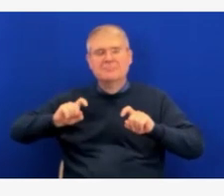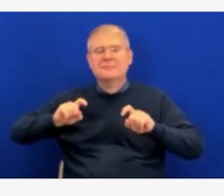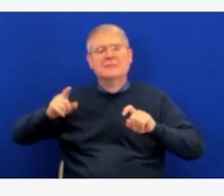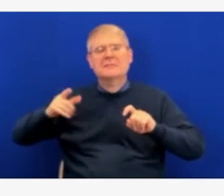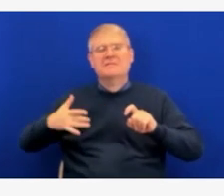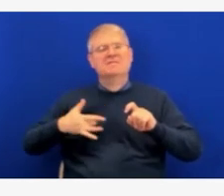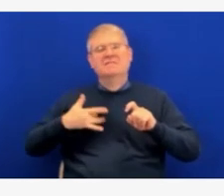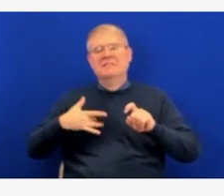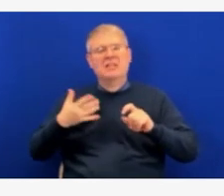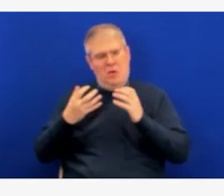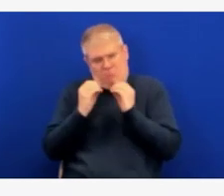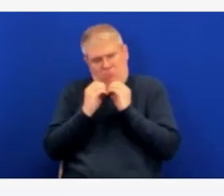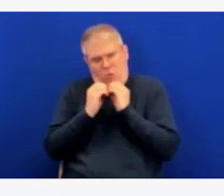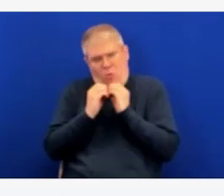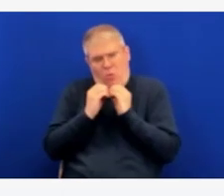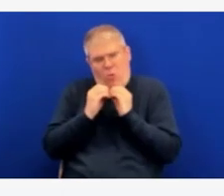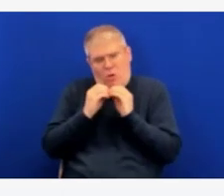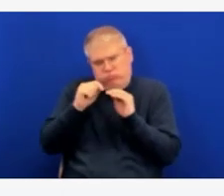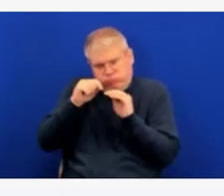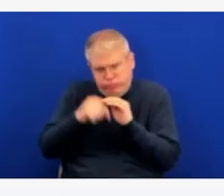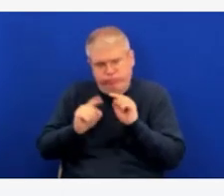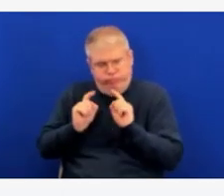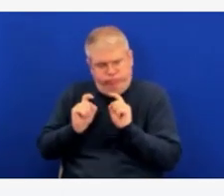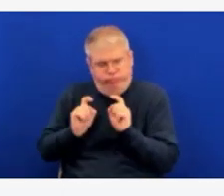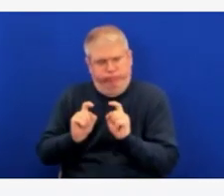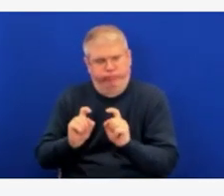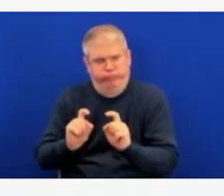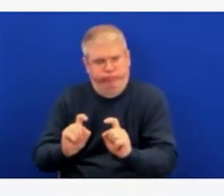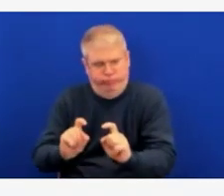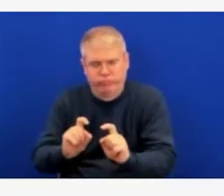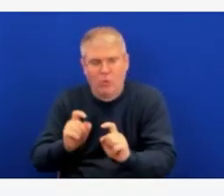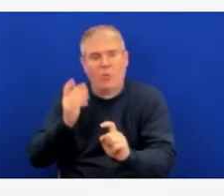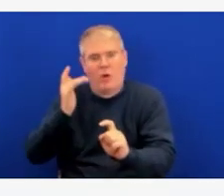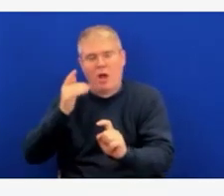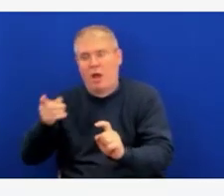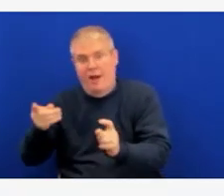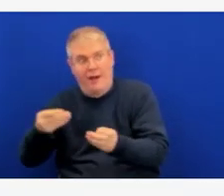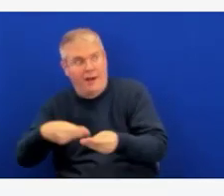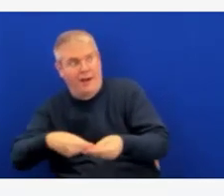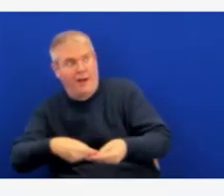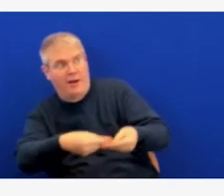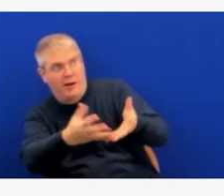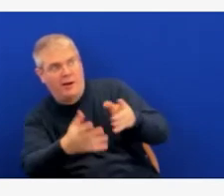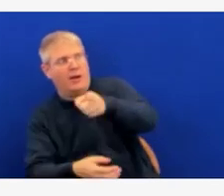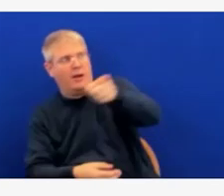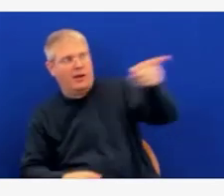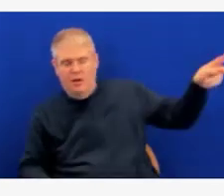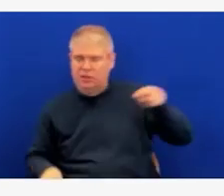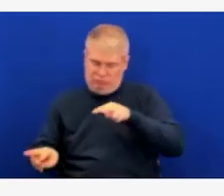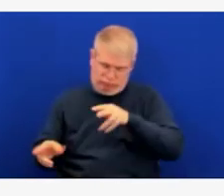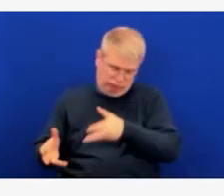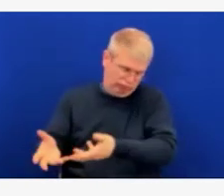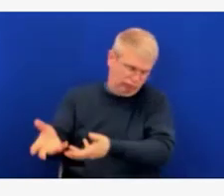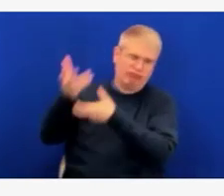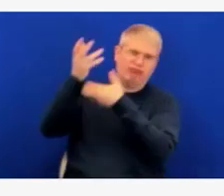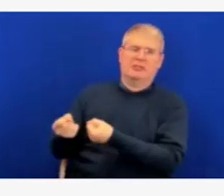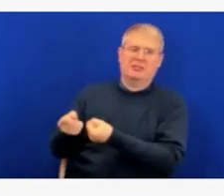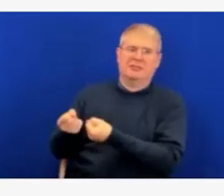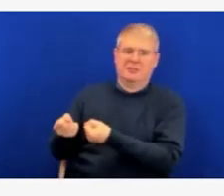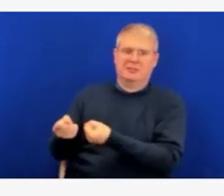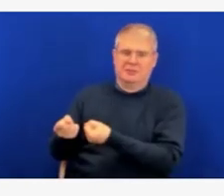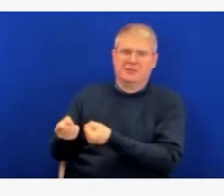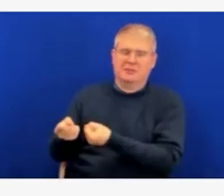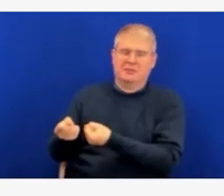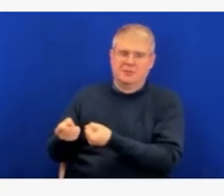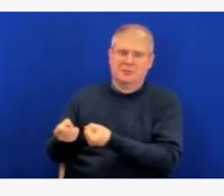results. And, you know, people want to get this out in time to help, but nobody wants it to feel rushed to the point that they don't have the right data. It's a very, very